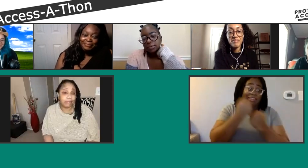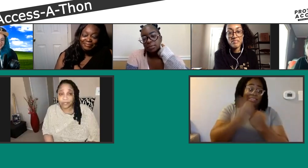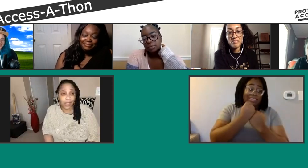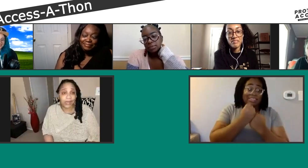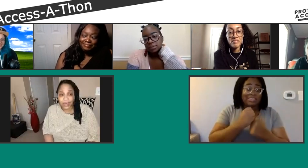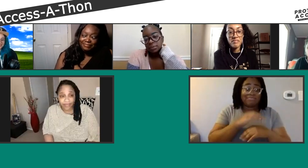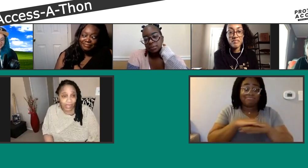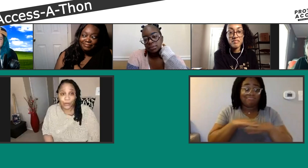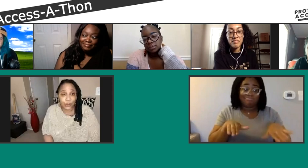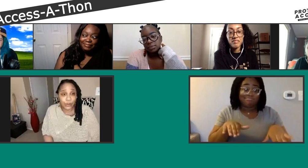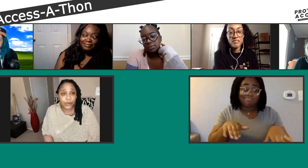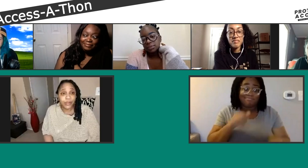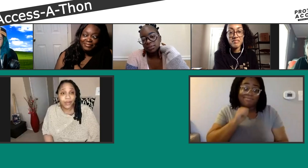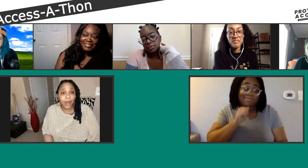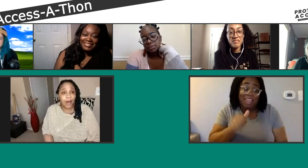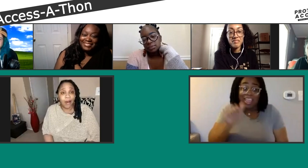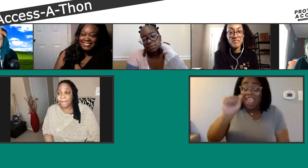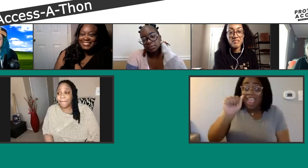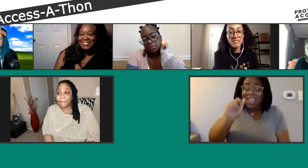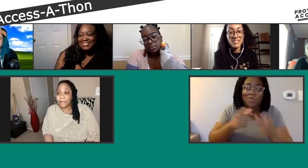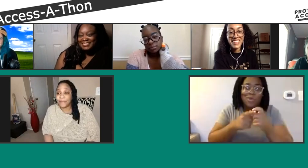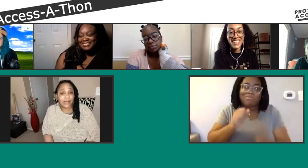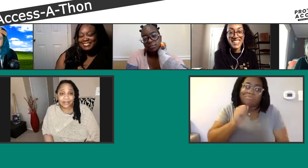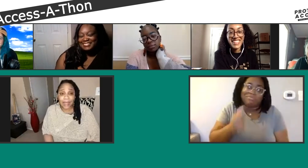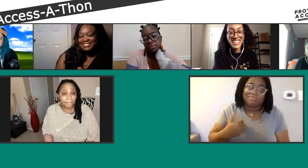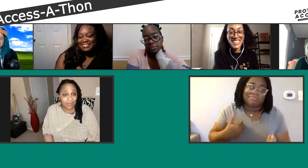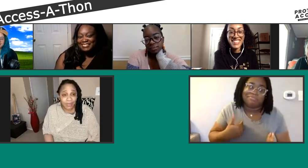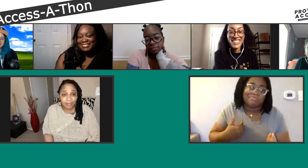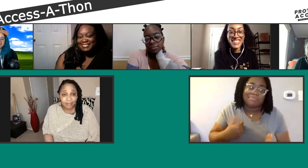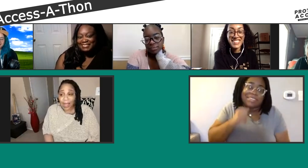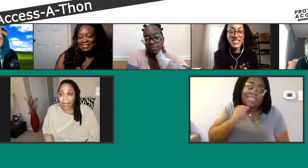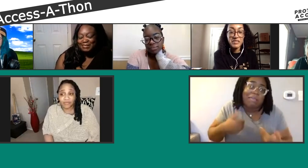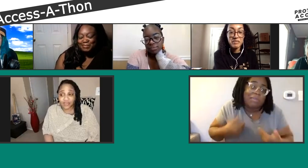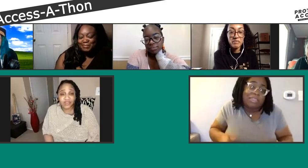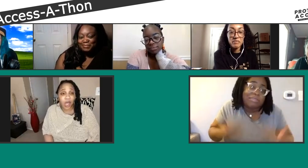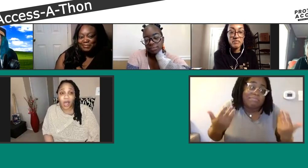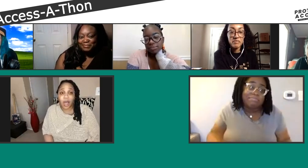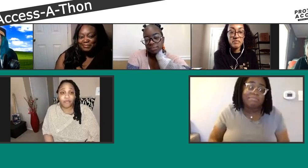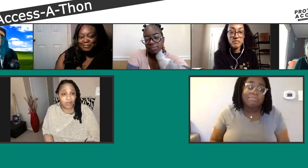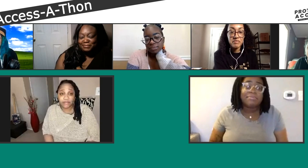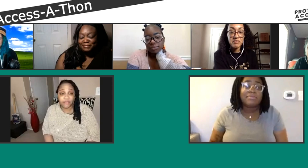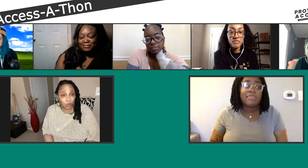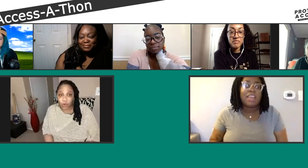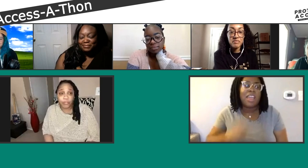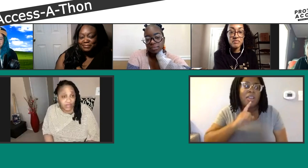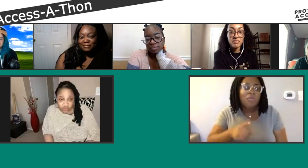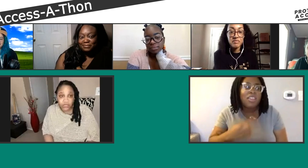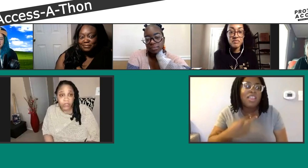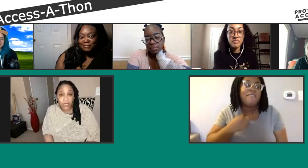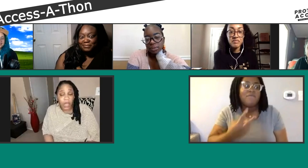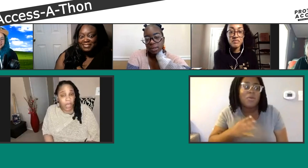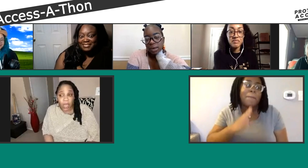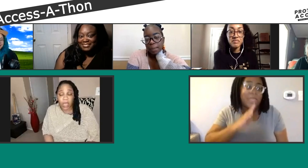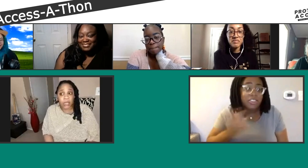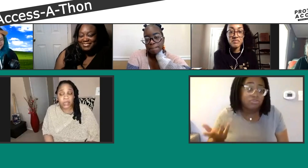any other A-word. That's not me. I'm just a really vocal bitch